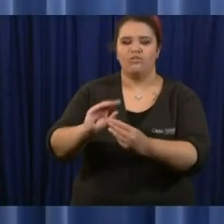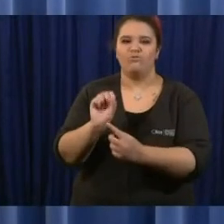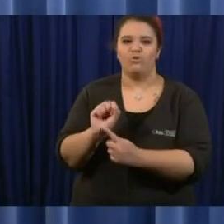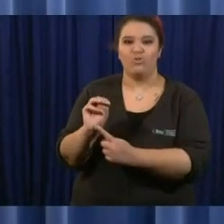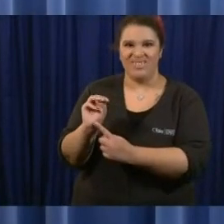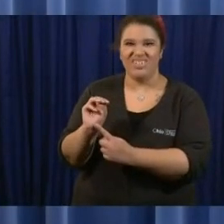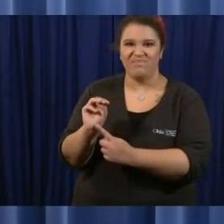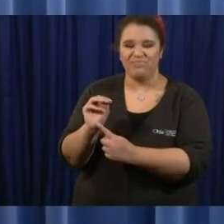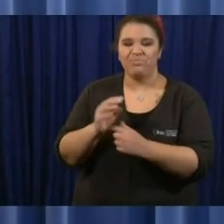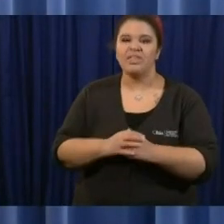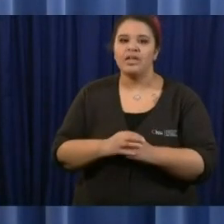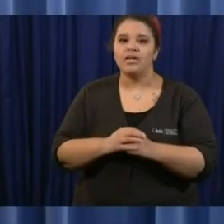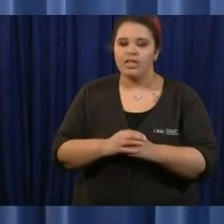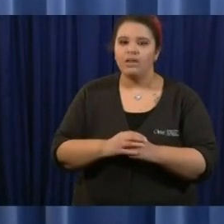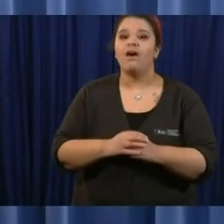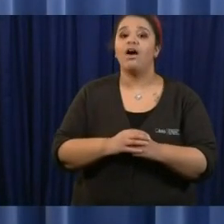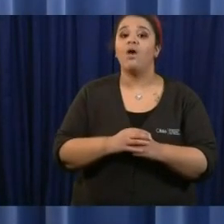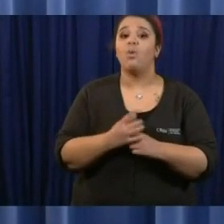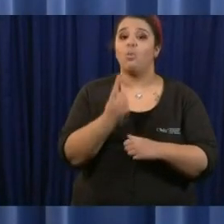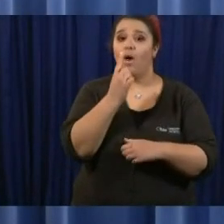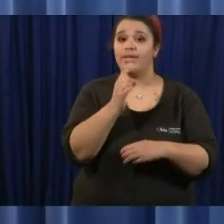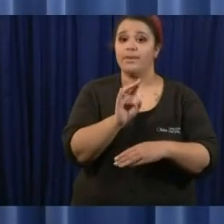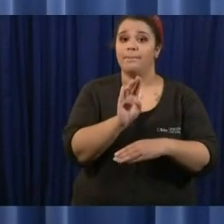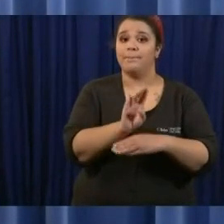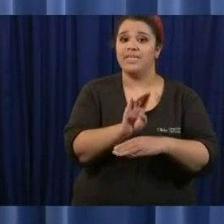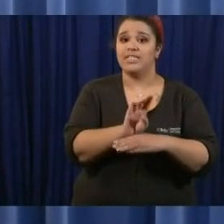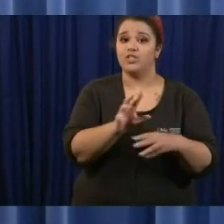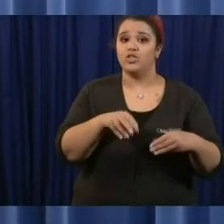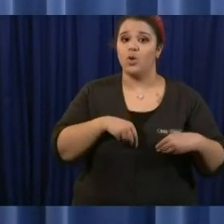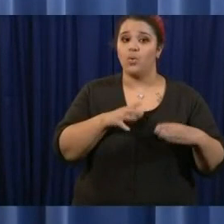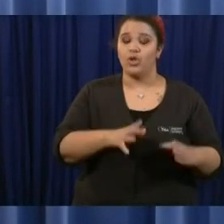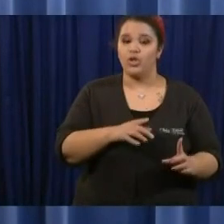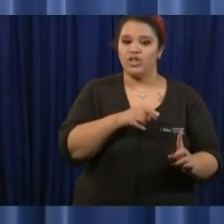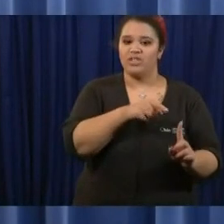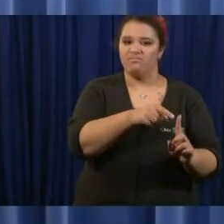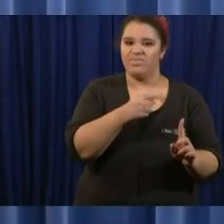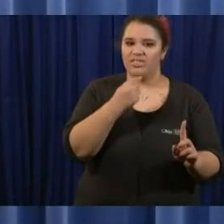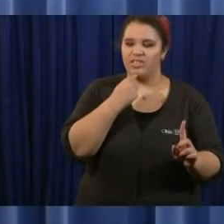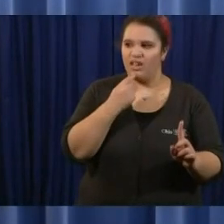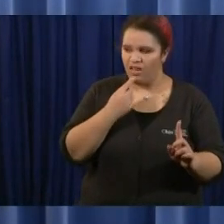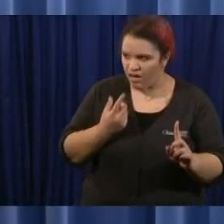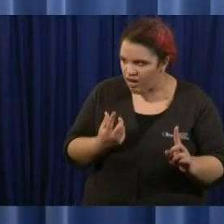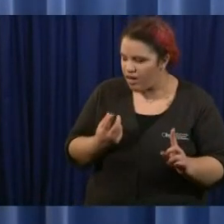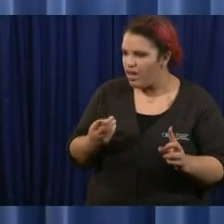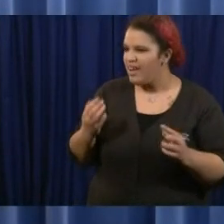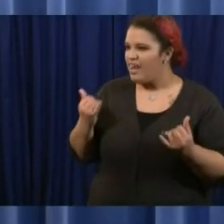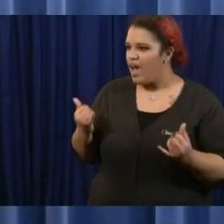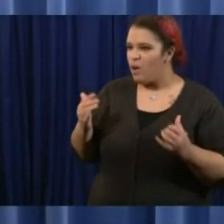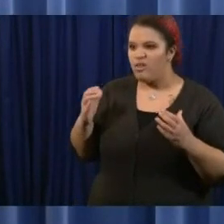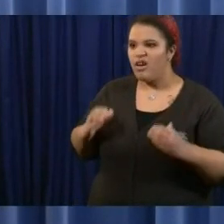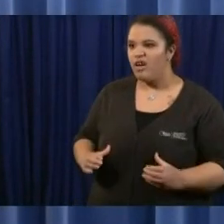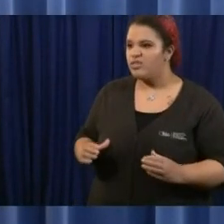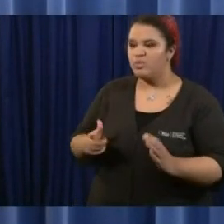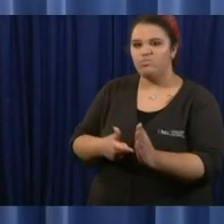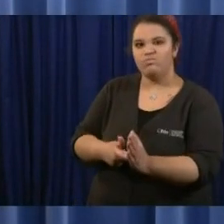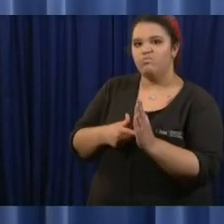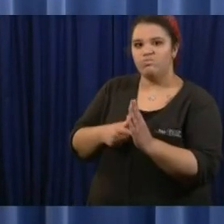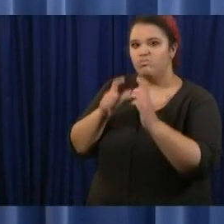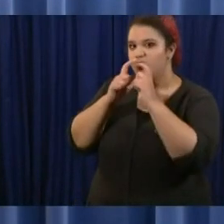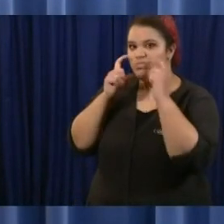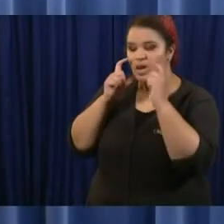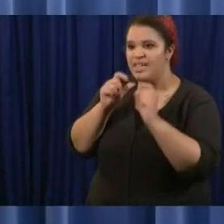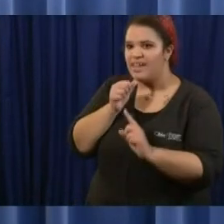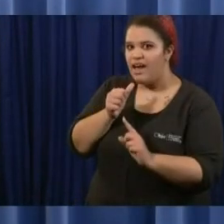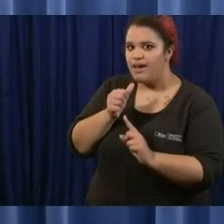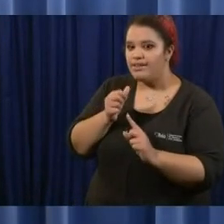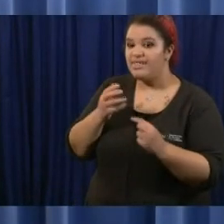owner who says that by not mandatory meant making mandatory mass for customers you're basically forcing businesses